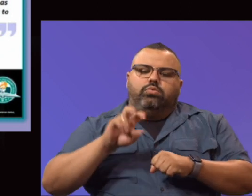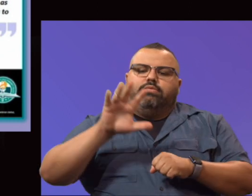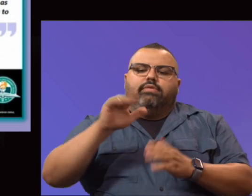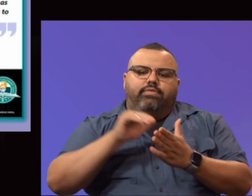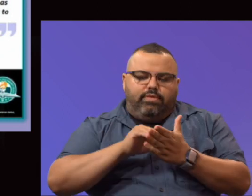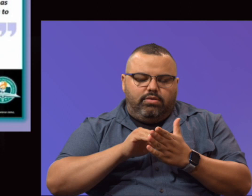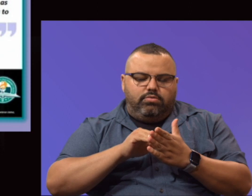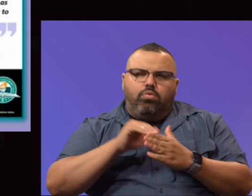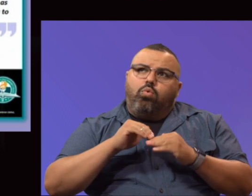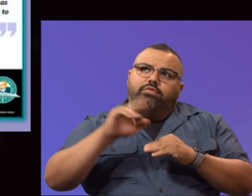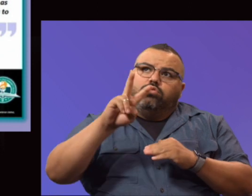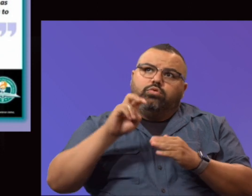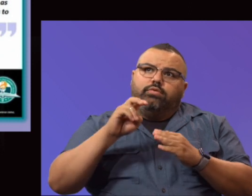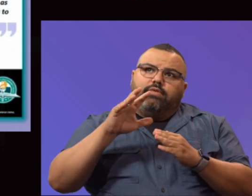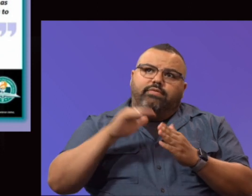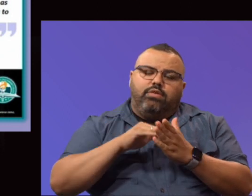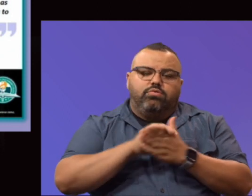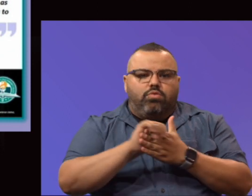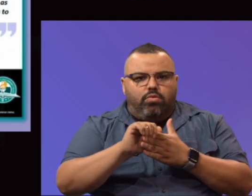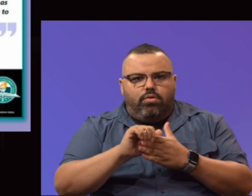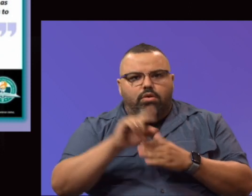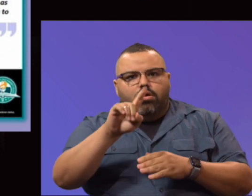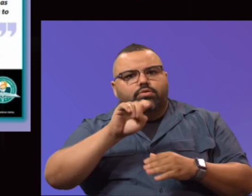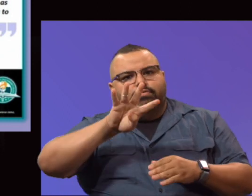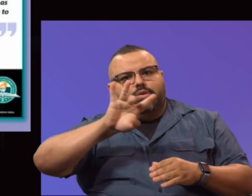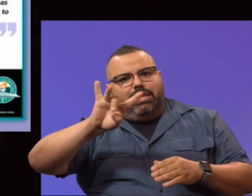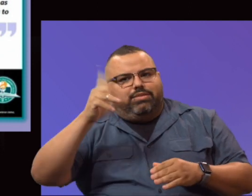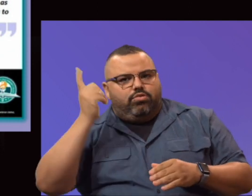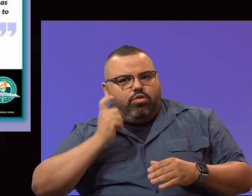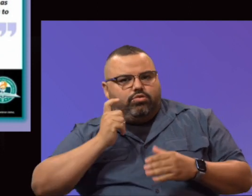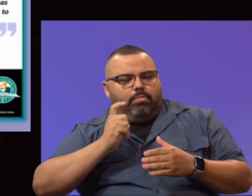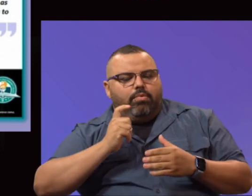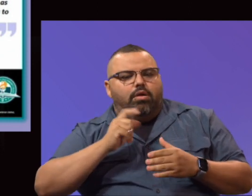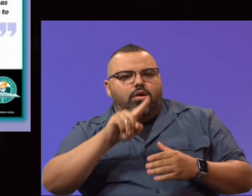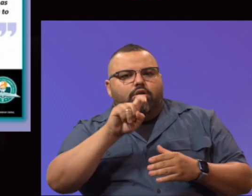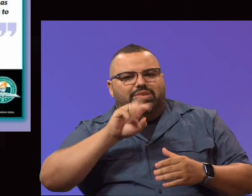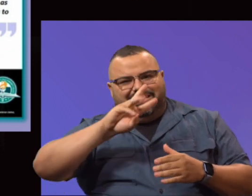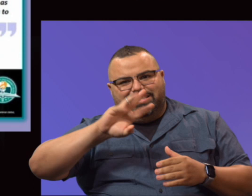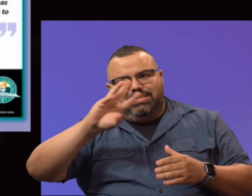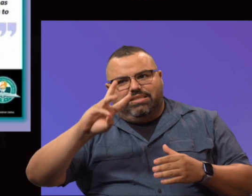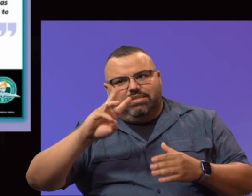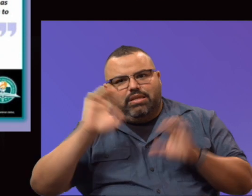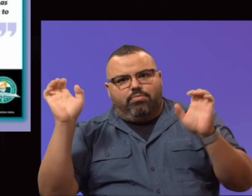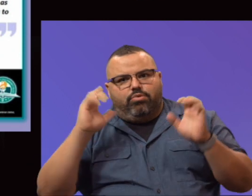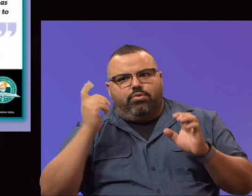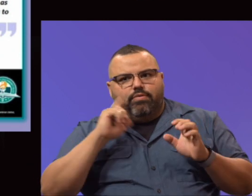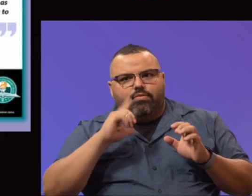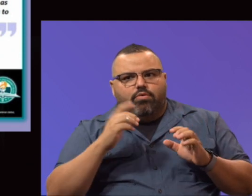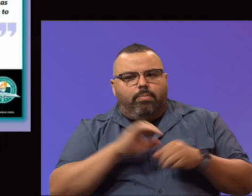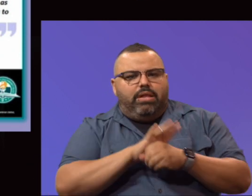166 emergency grants for pandemic support, and 72% of the scholarship recipients have demonstrated